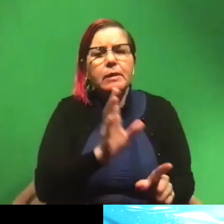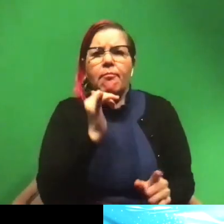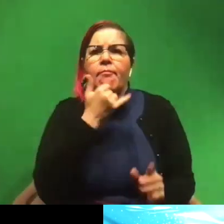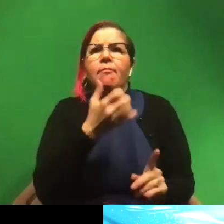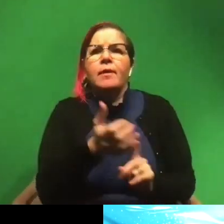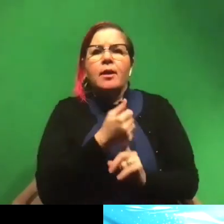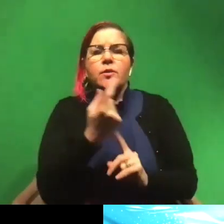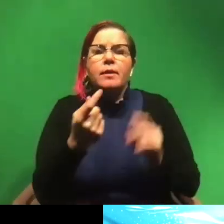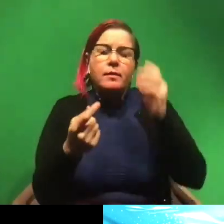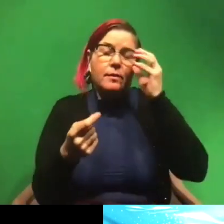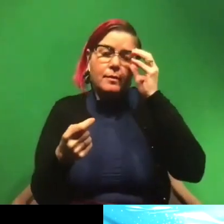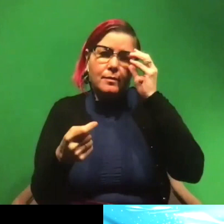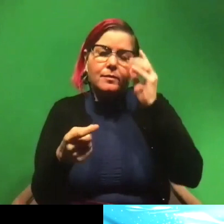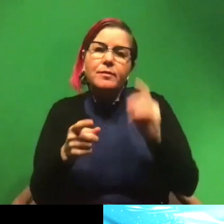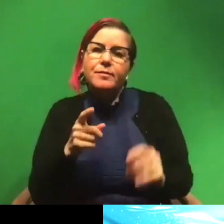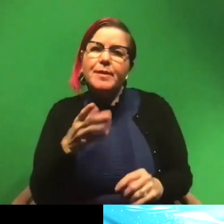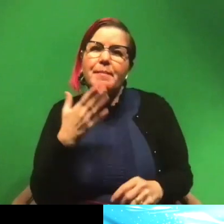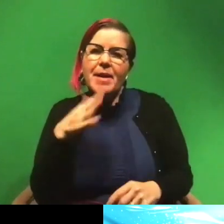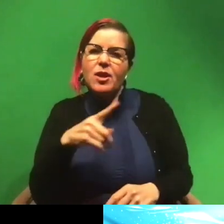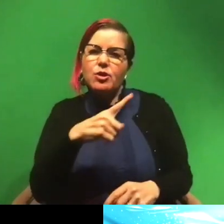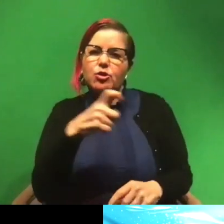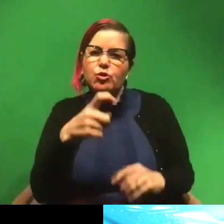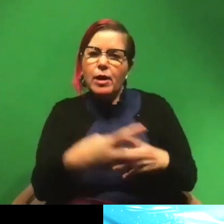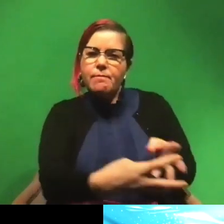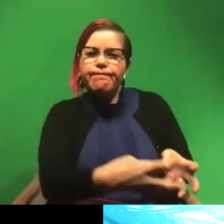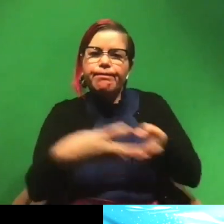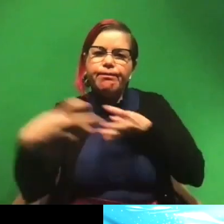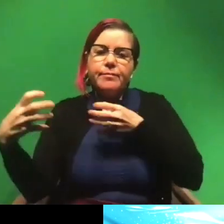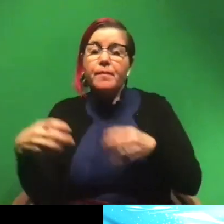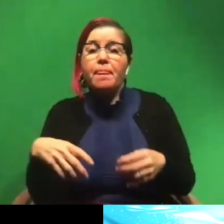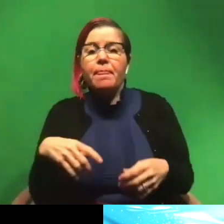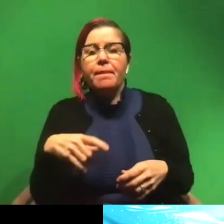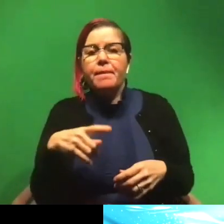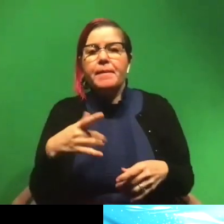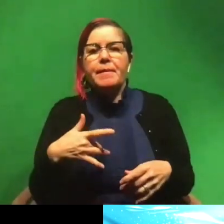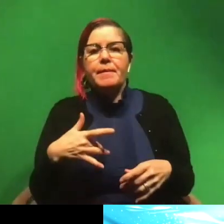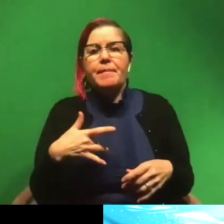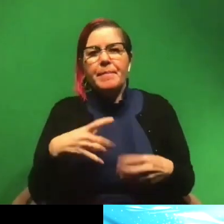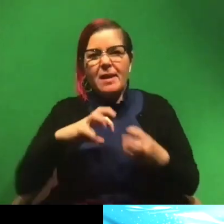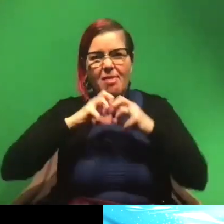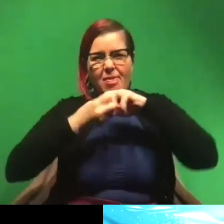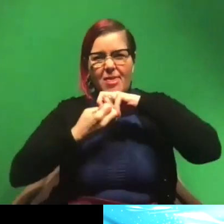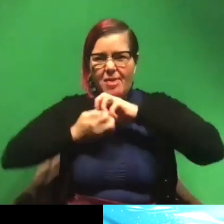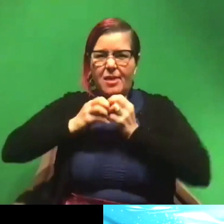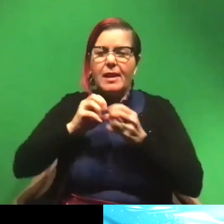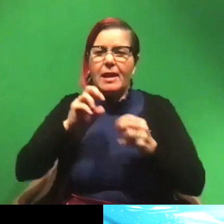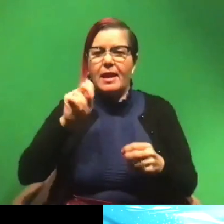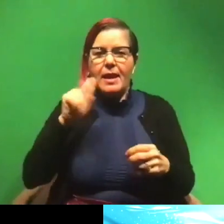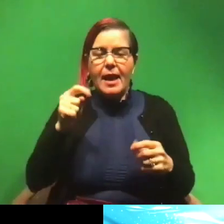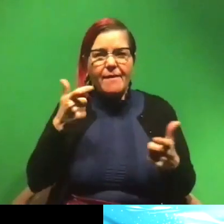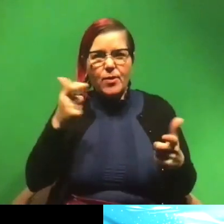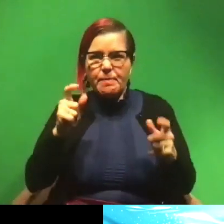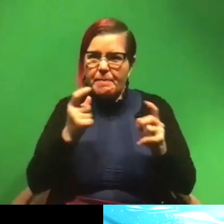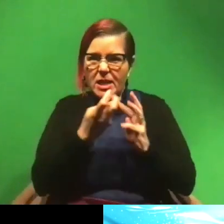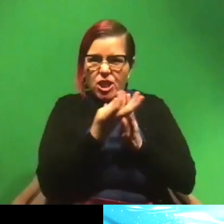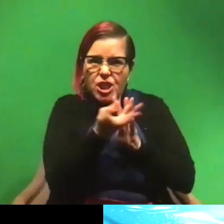This is especially bad in the shrimp trawls, because they're really prone to getting very tangled up in those because they have these big long